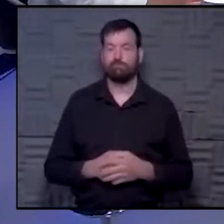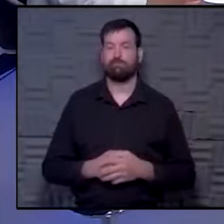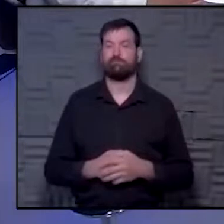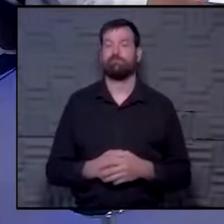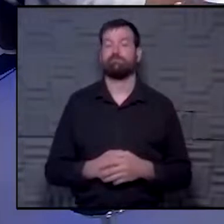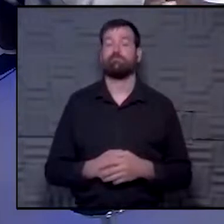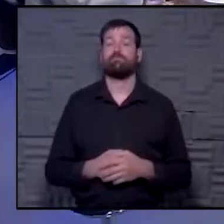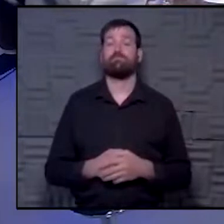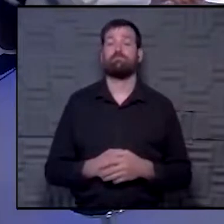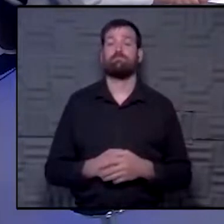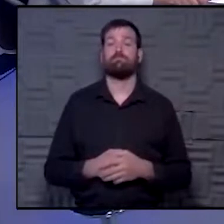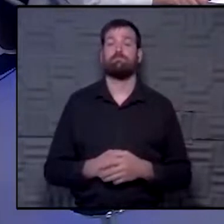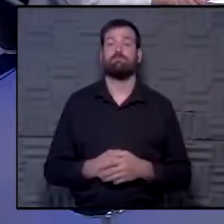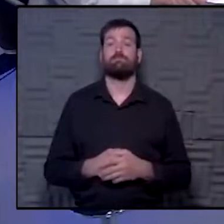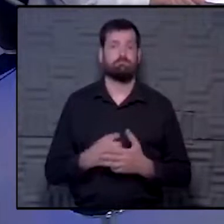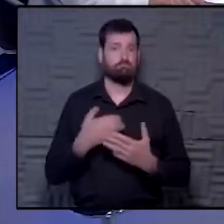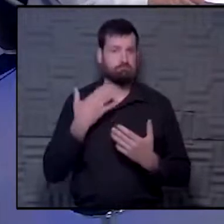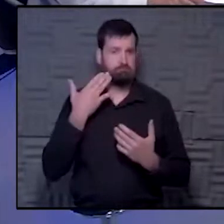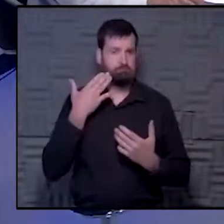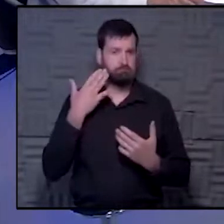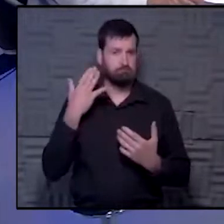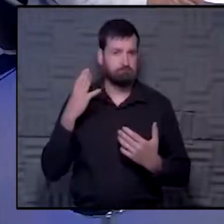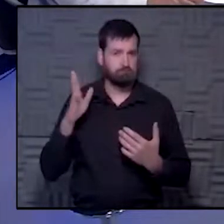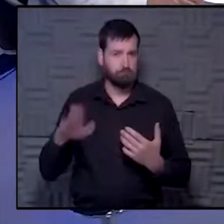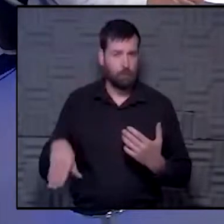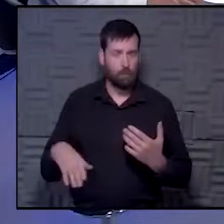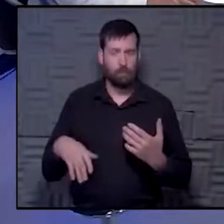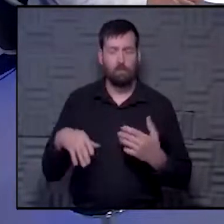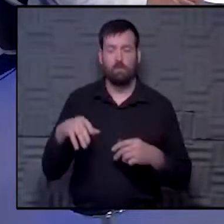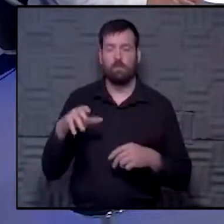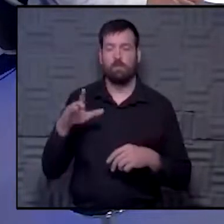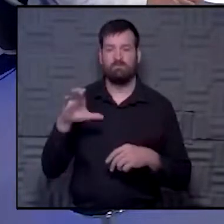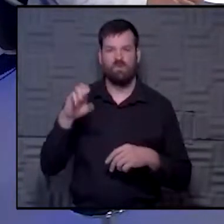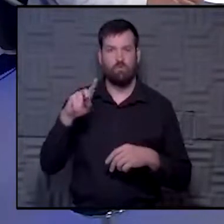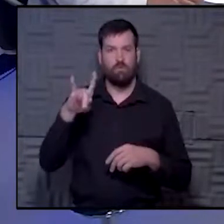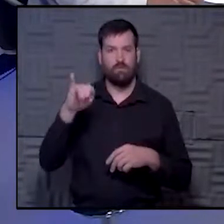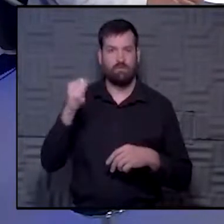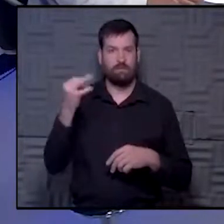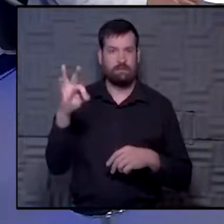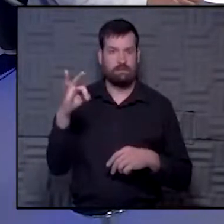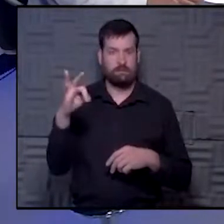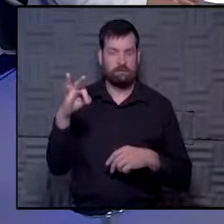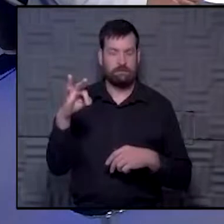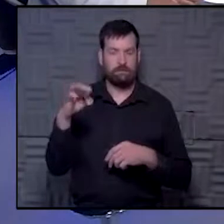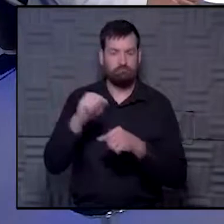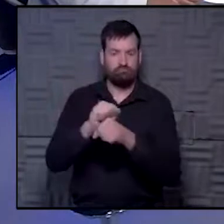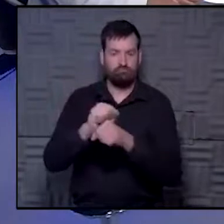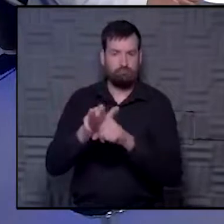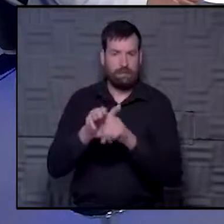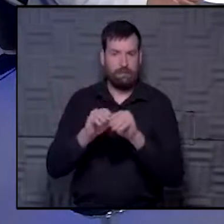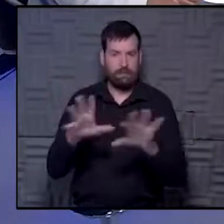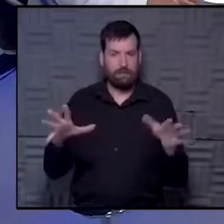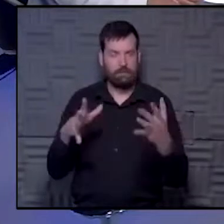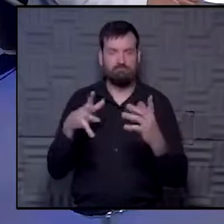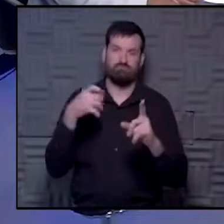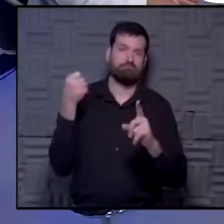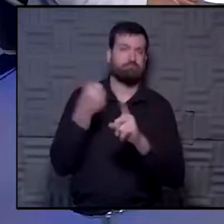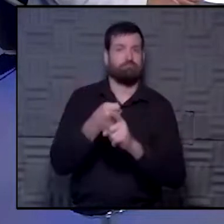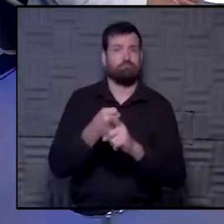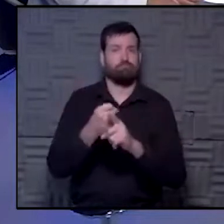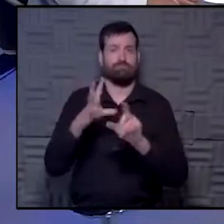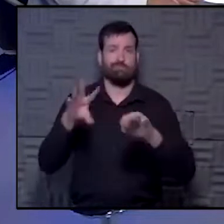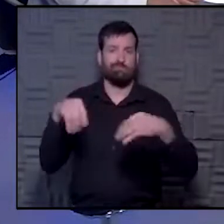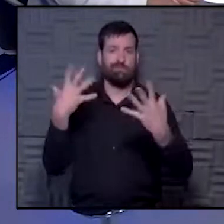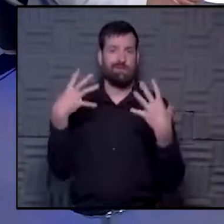So, we know that COVID-19 and the pandemic that impacted health care delivery